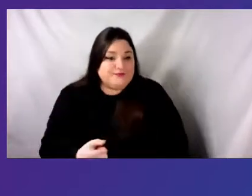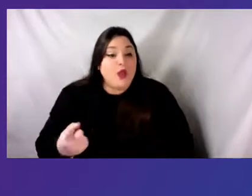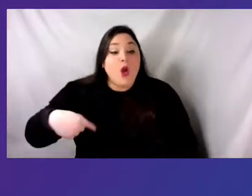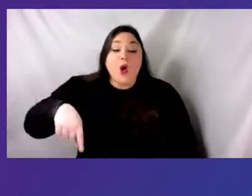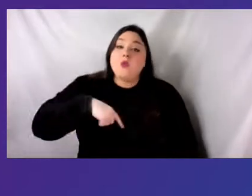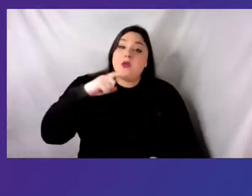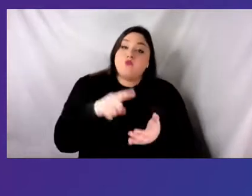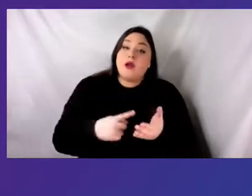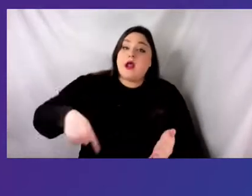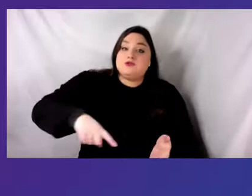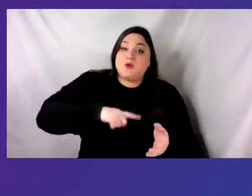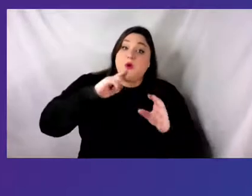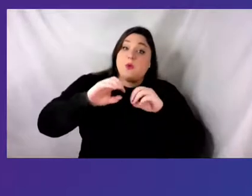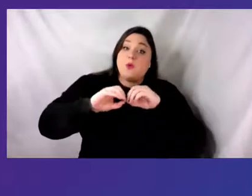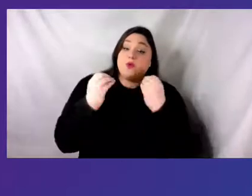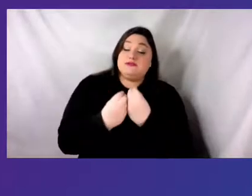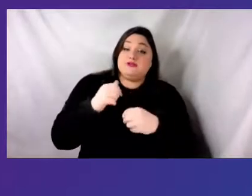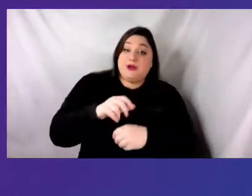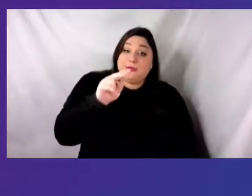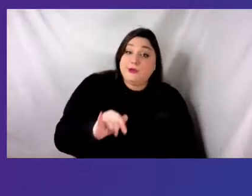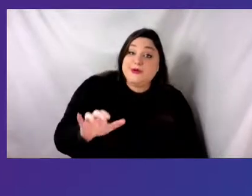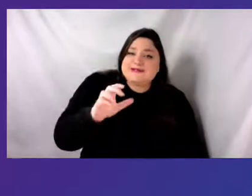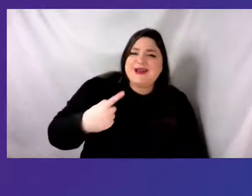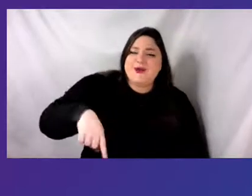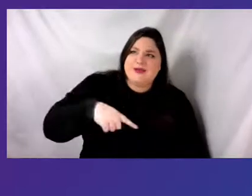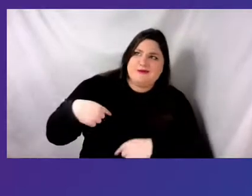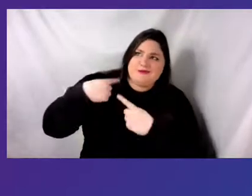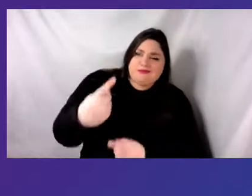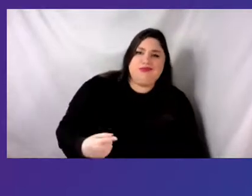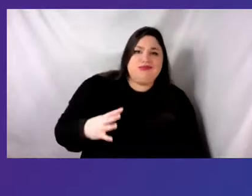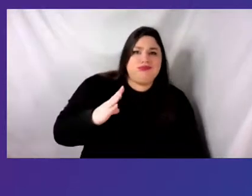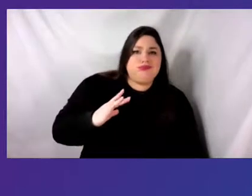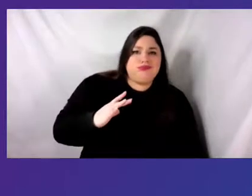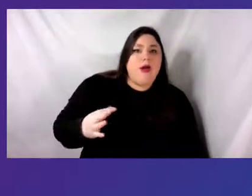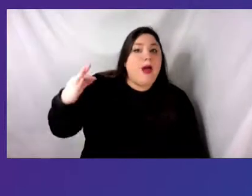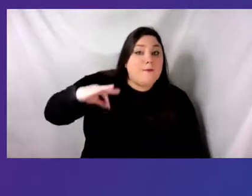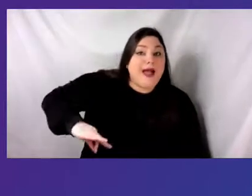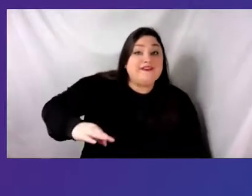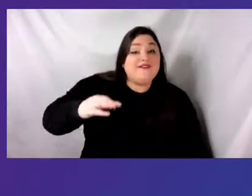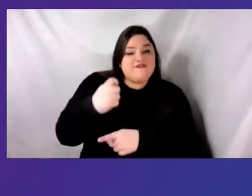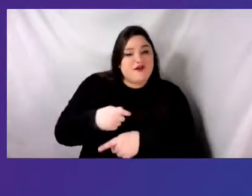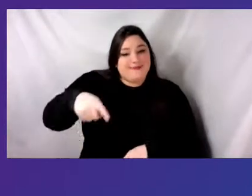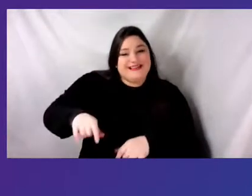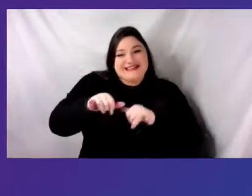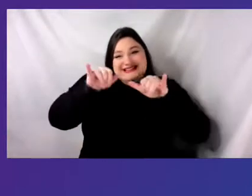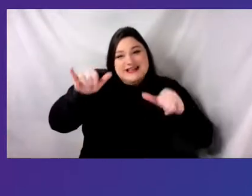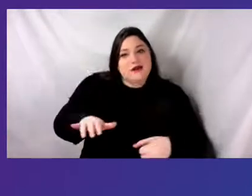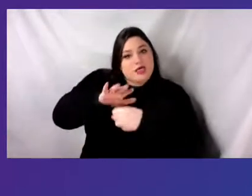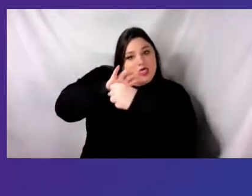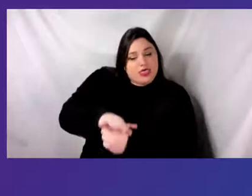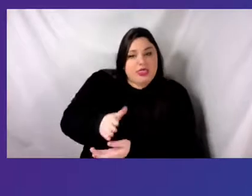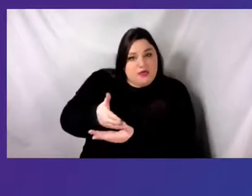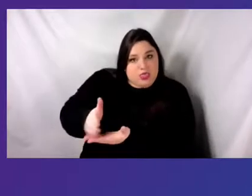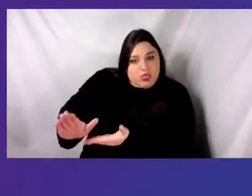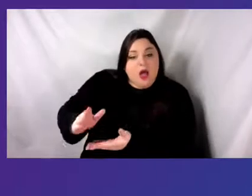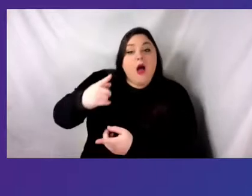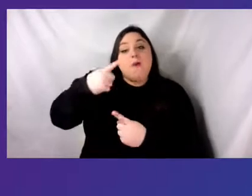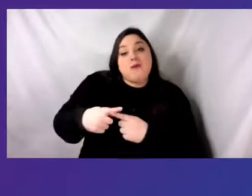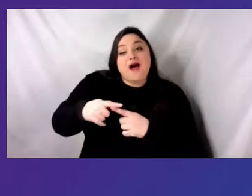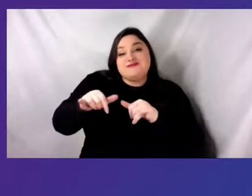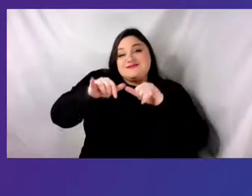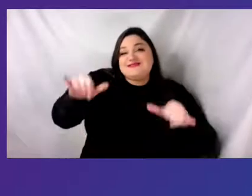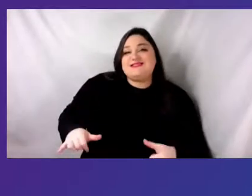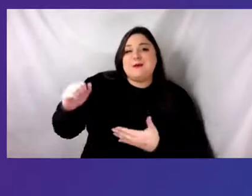we have benefited and continue to benefit from the systemic displacement and its intended and subsequent erasure of Lenape